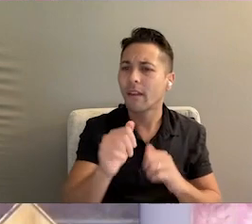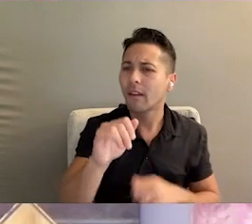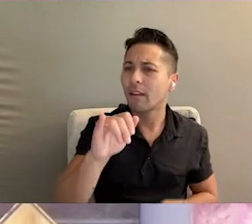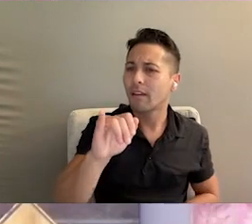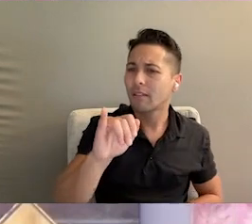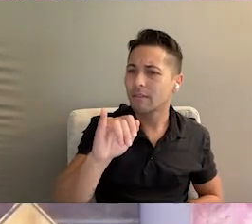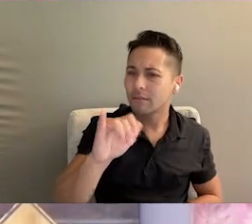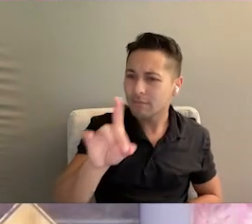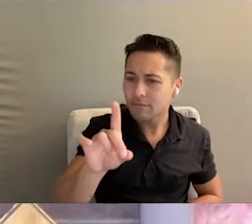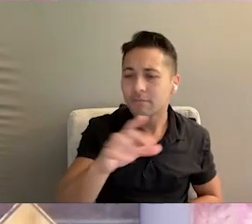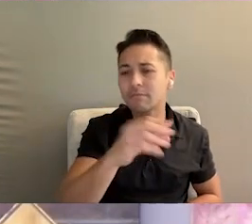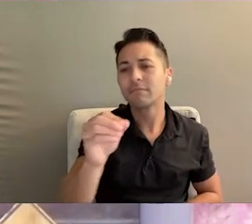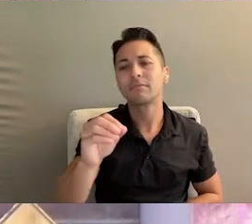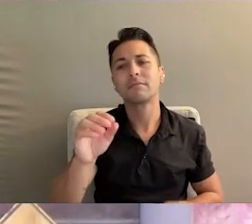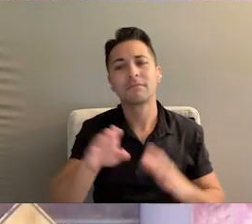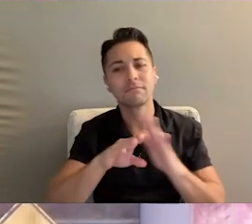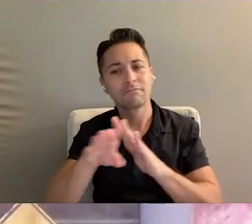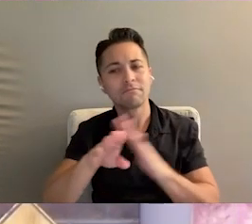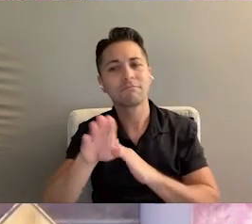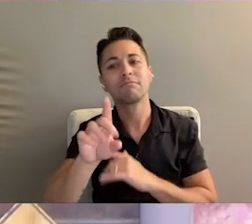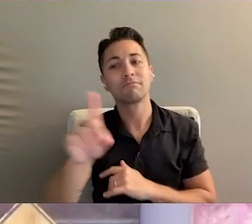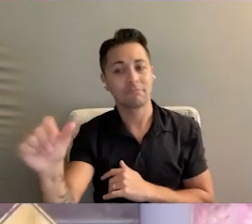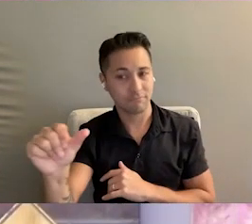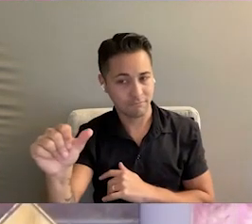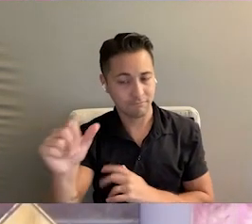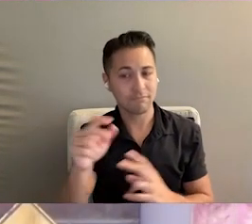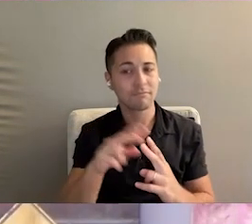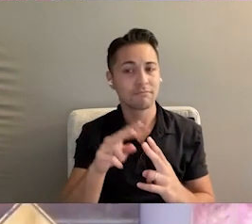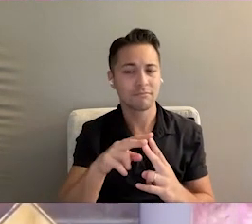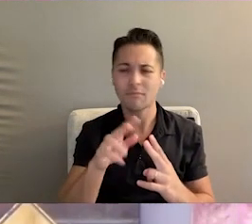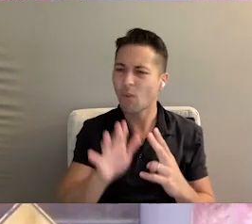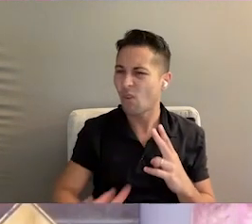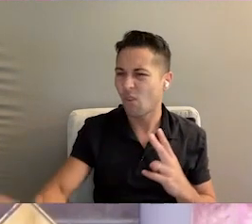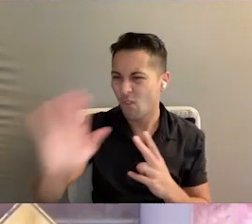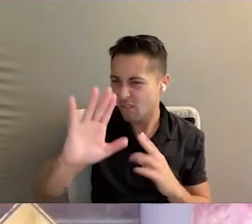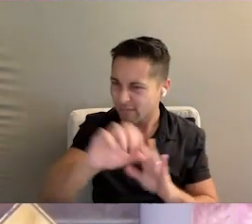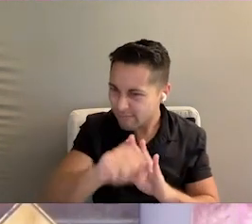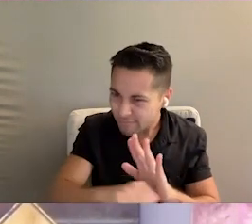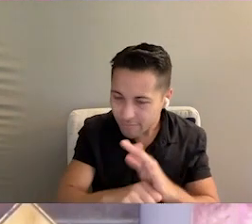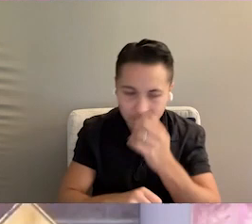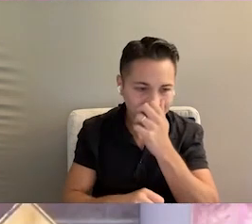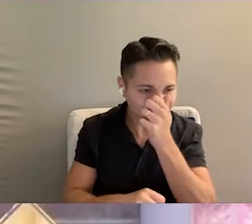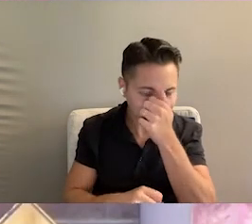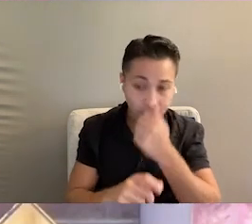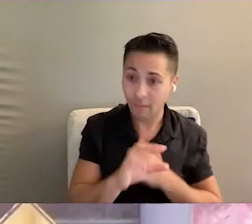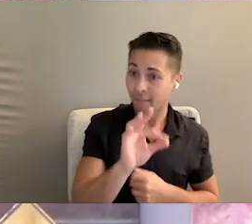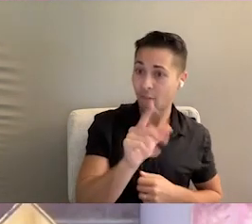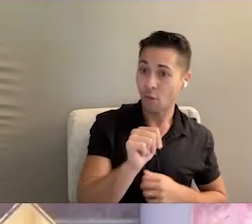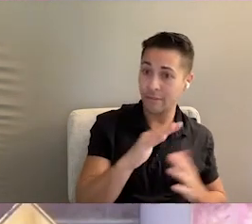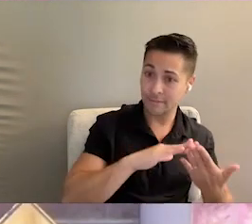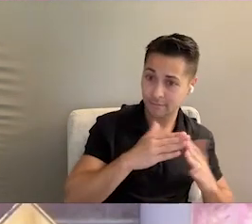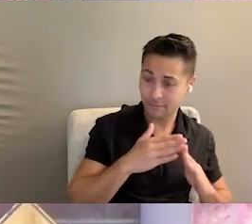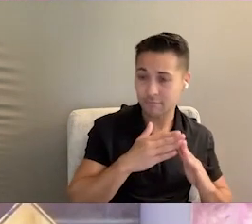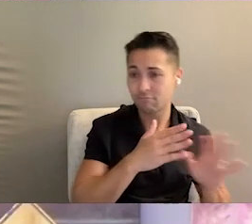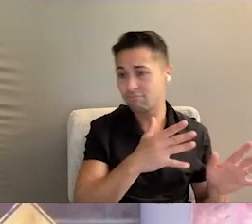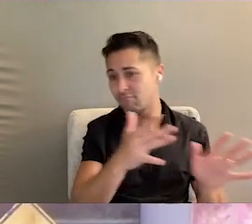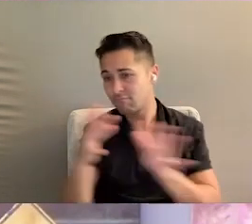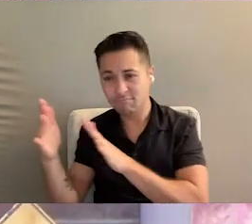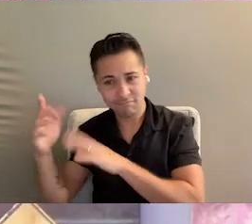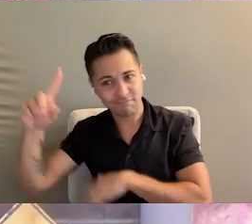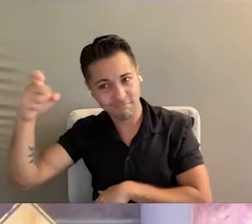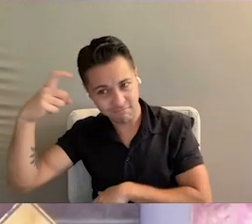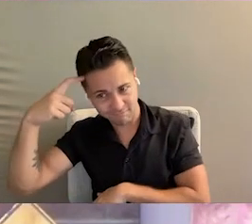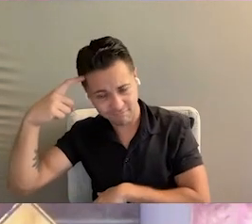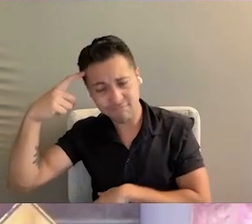with intellectual and developmental disabilities. throughout the state, from Florida City to